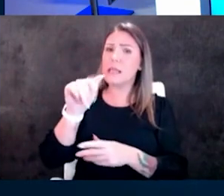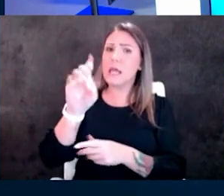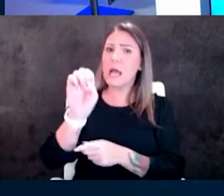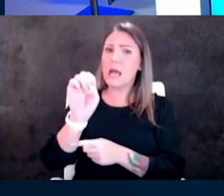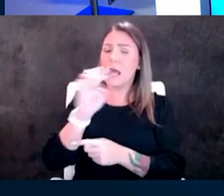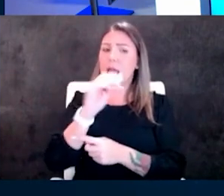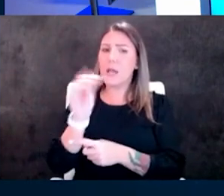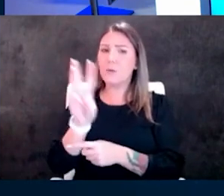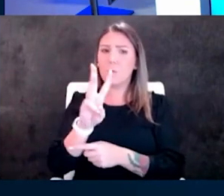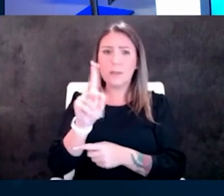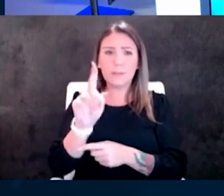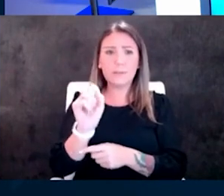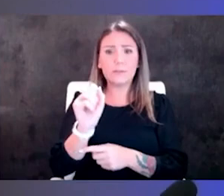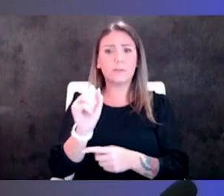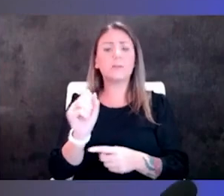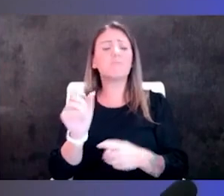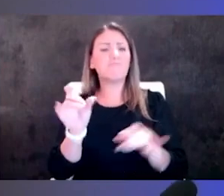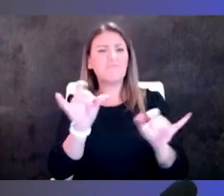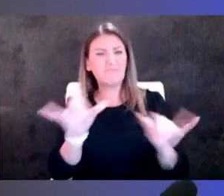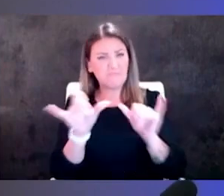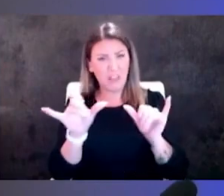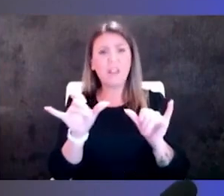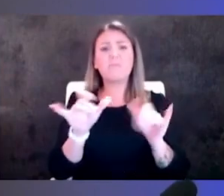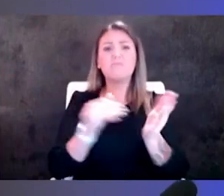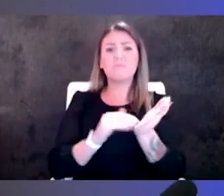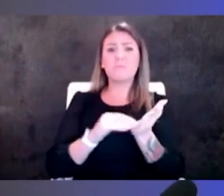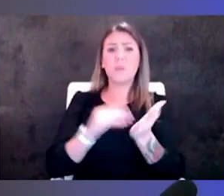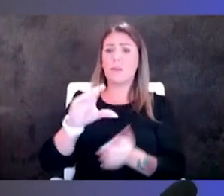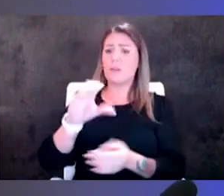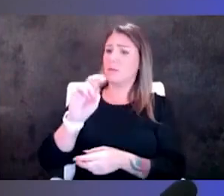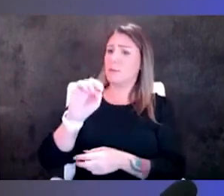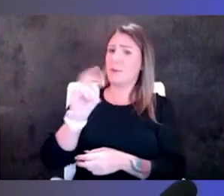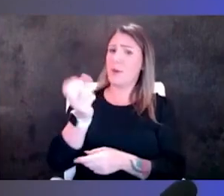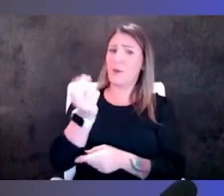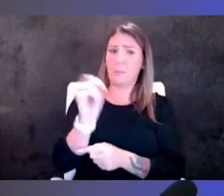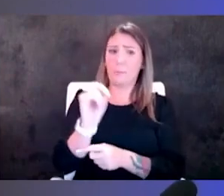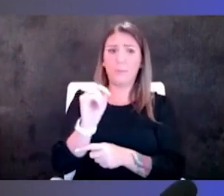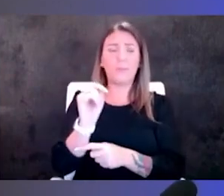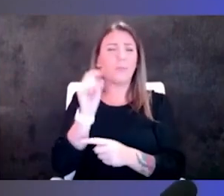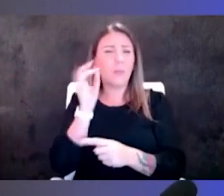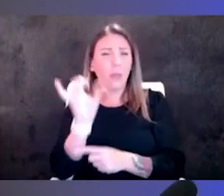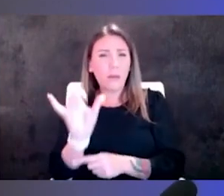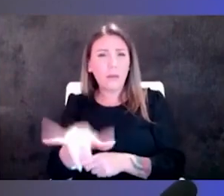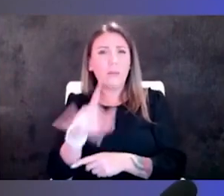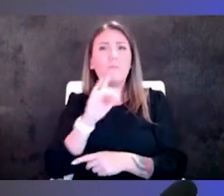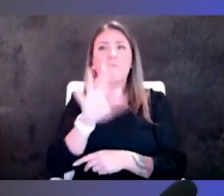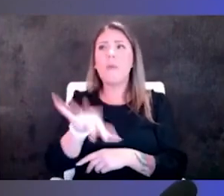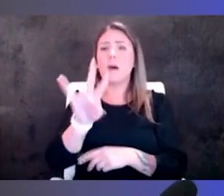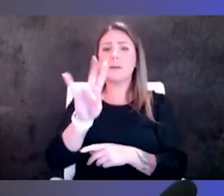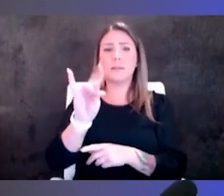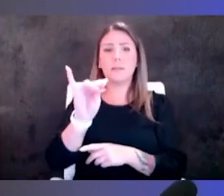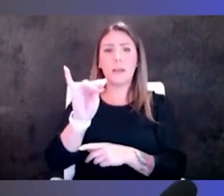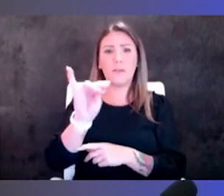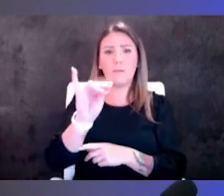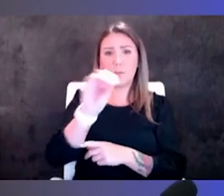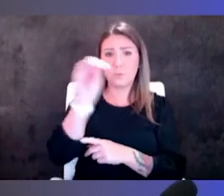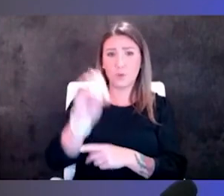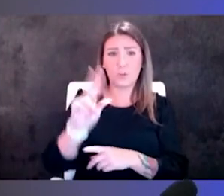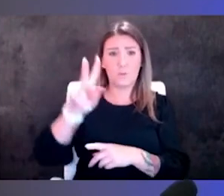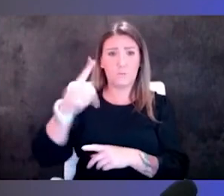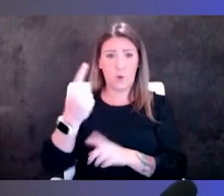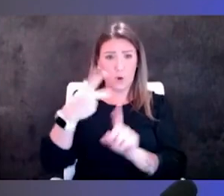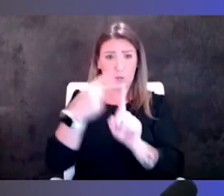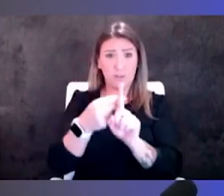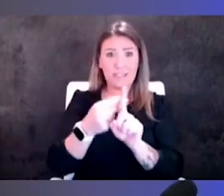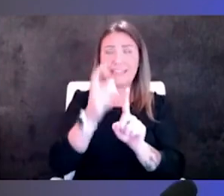from Dr. Kincannon and and it's about like that at least you know about 70 percent first dose it's not where we'd like to